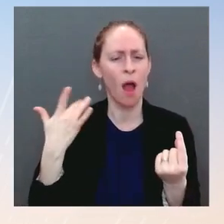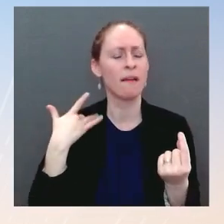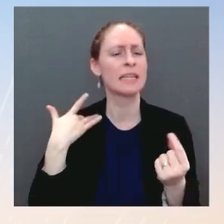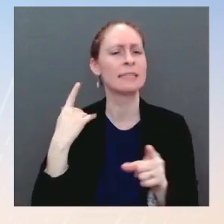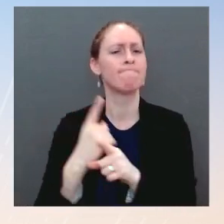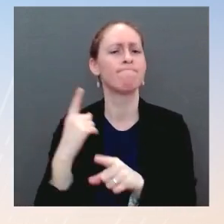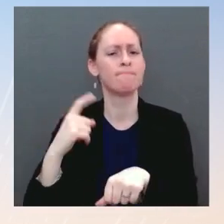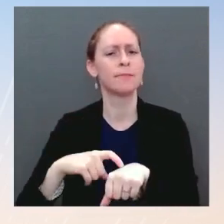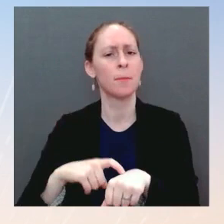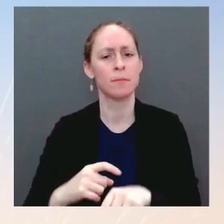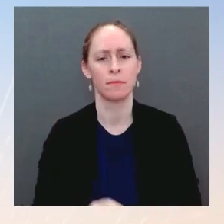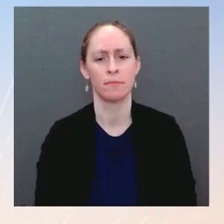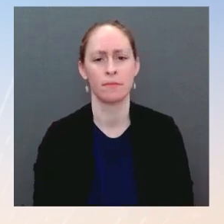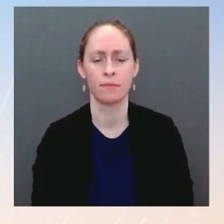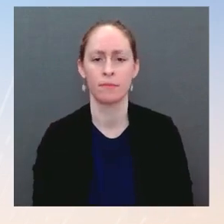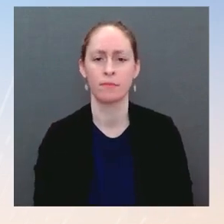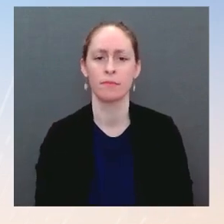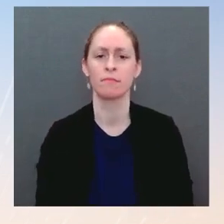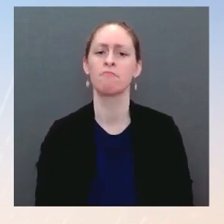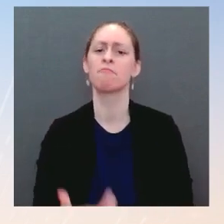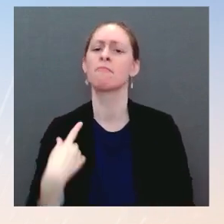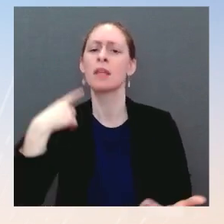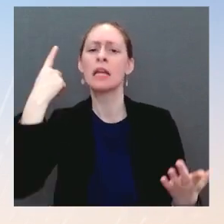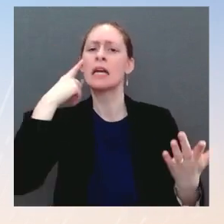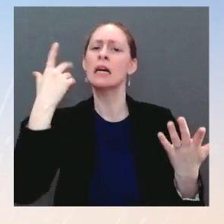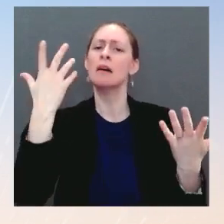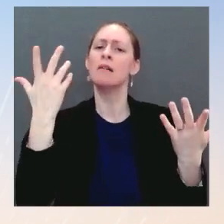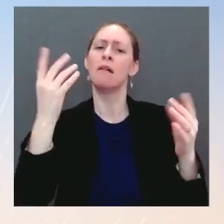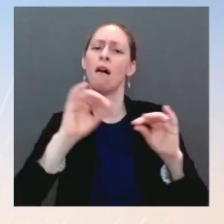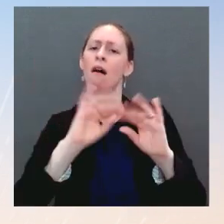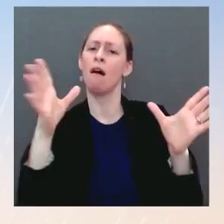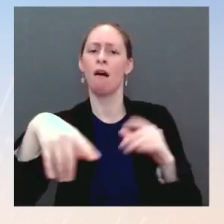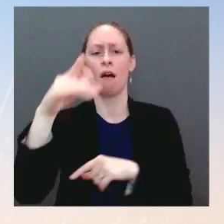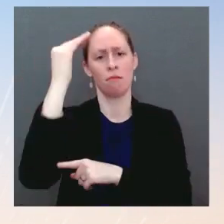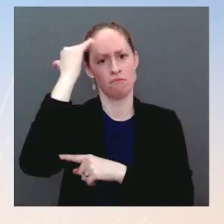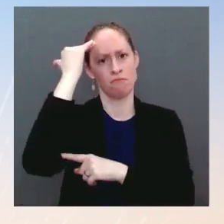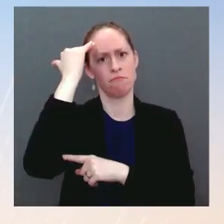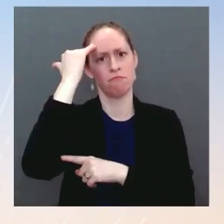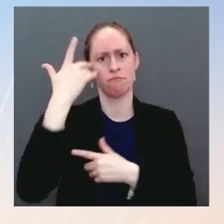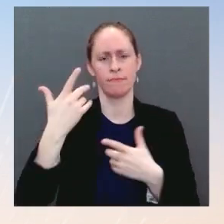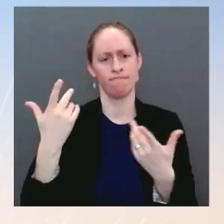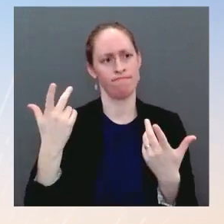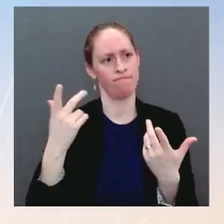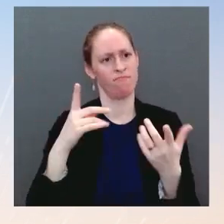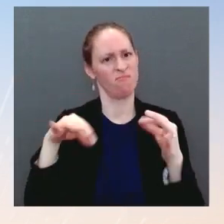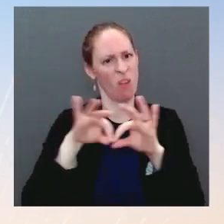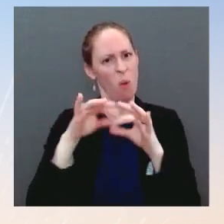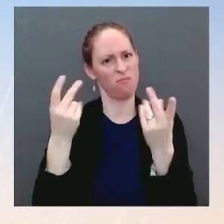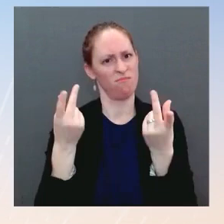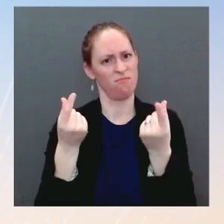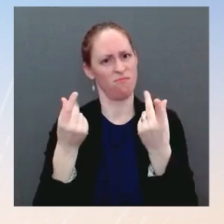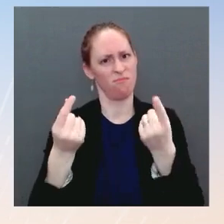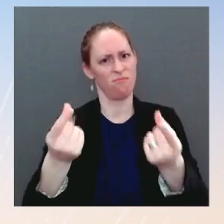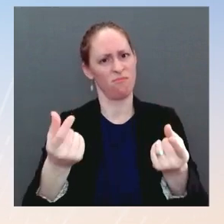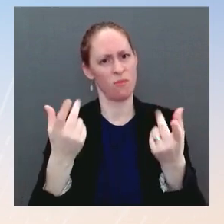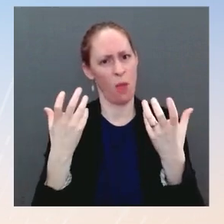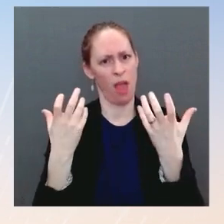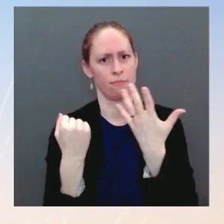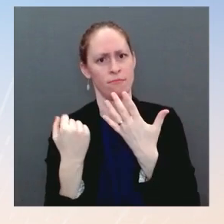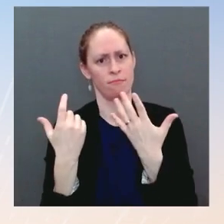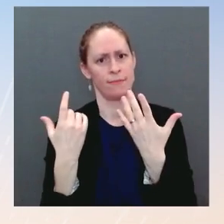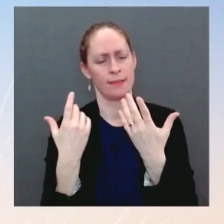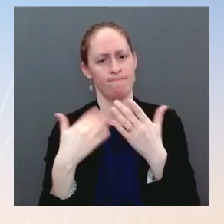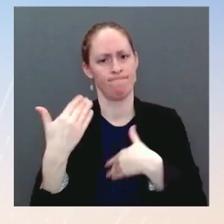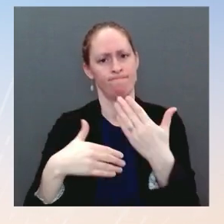his process and how much of a priority this is for him to put forward an eminently qualified nominee. The And then, looking backward,